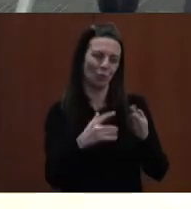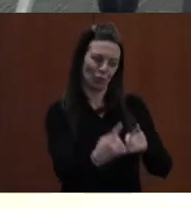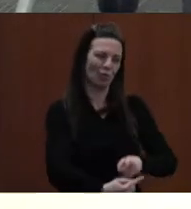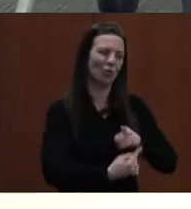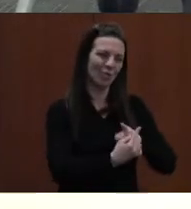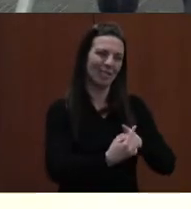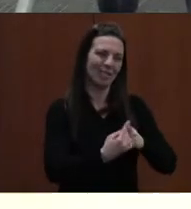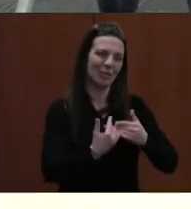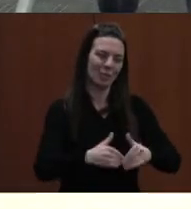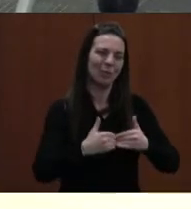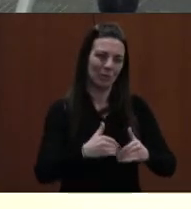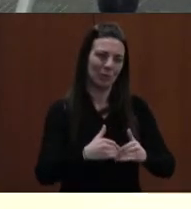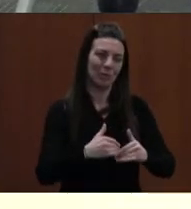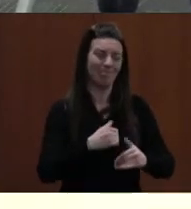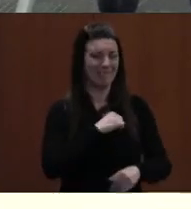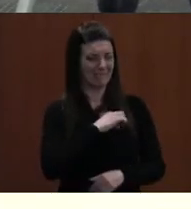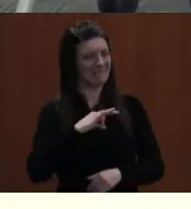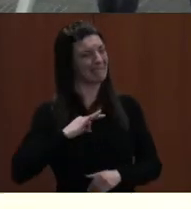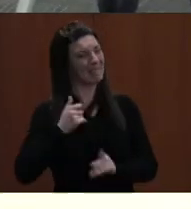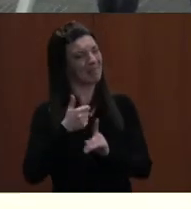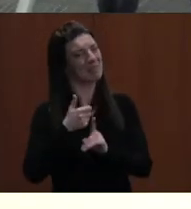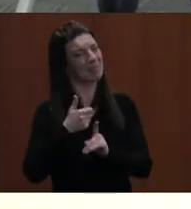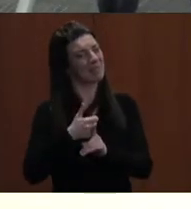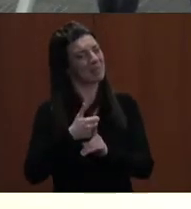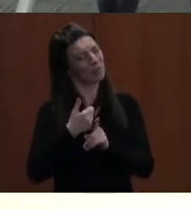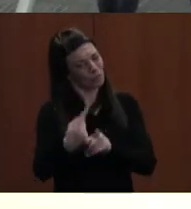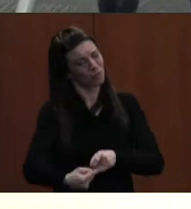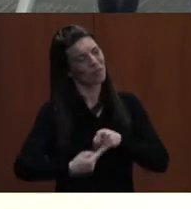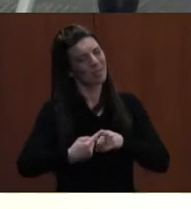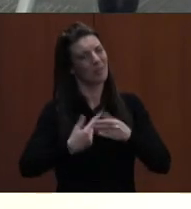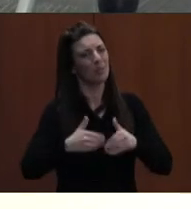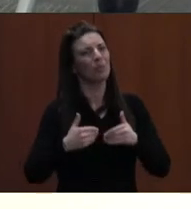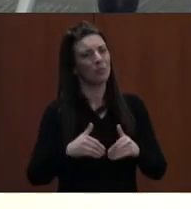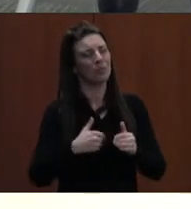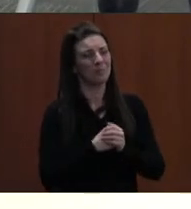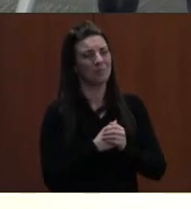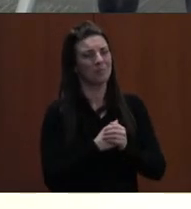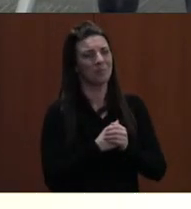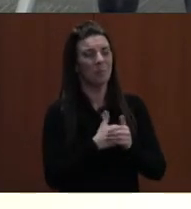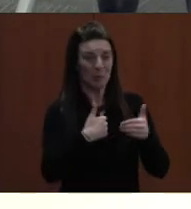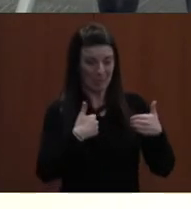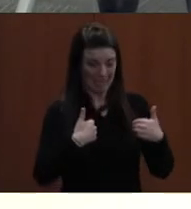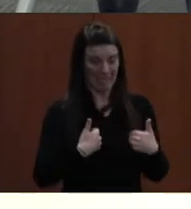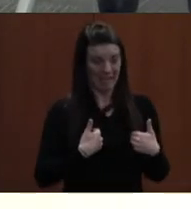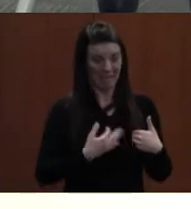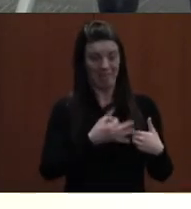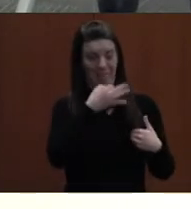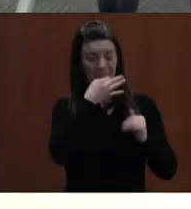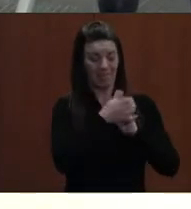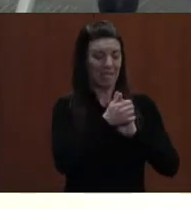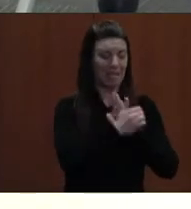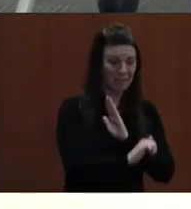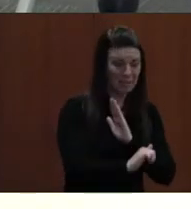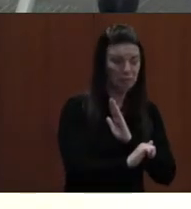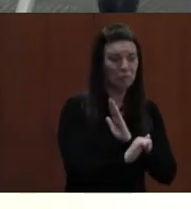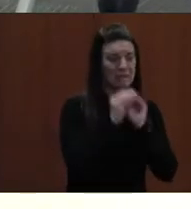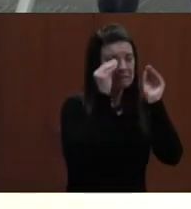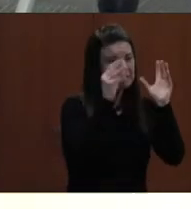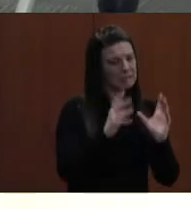Staff in some cases is struggling as well. You have experts in the house. Your teachers know your students.